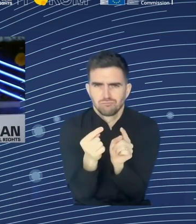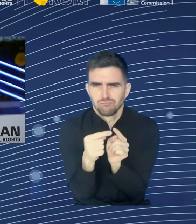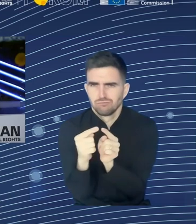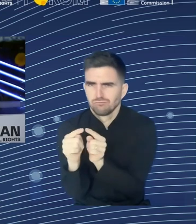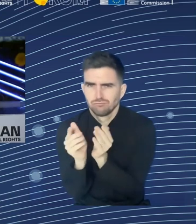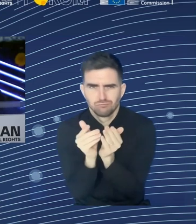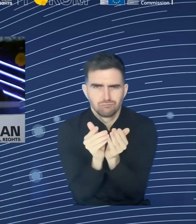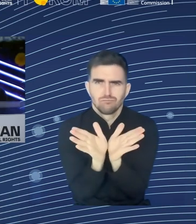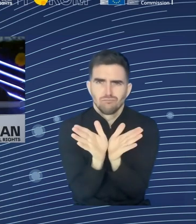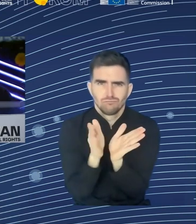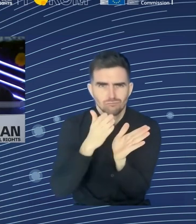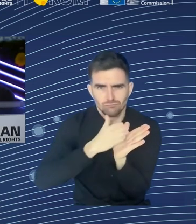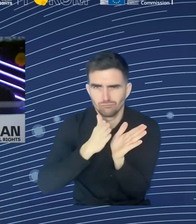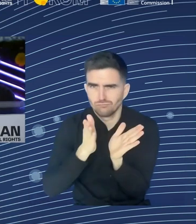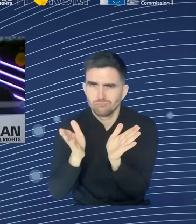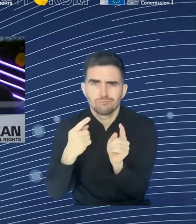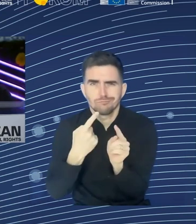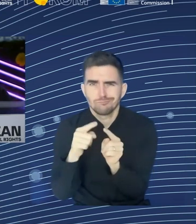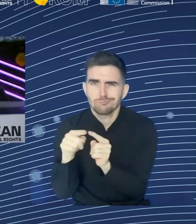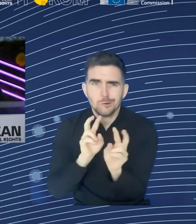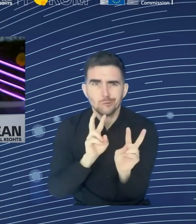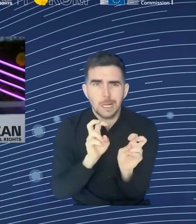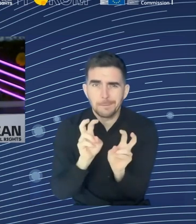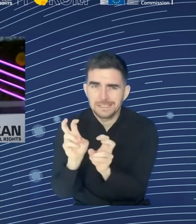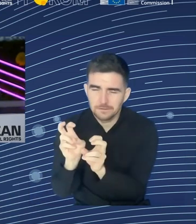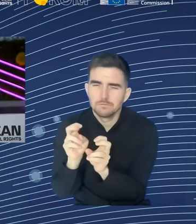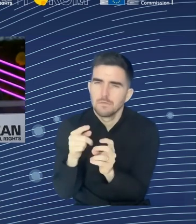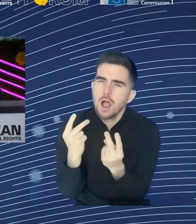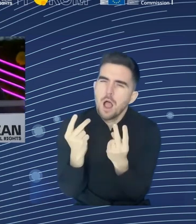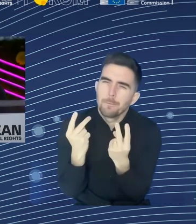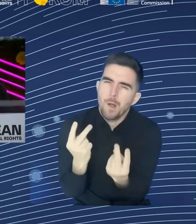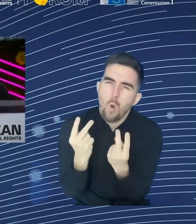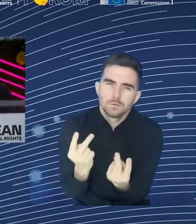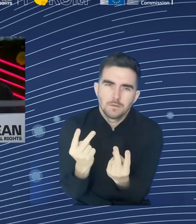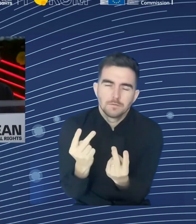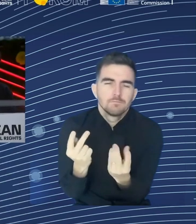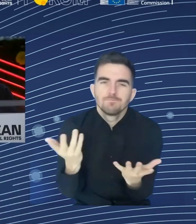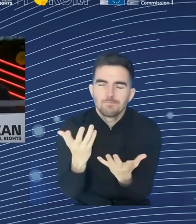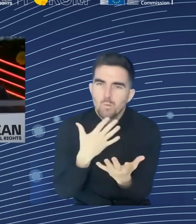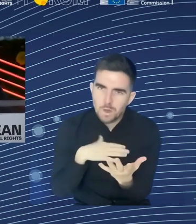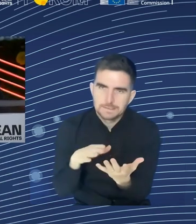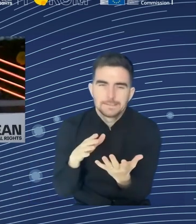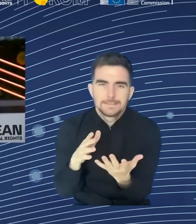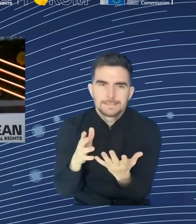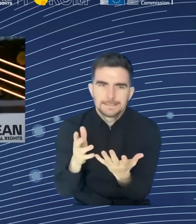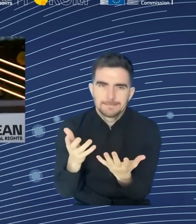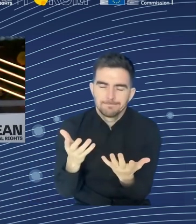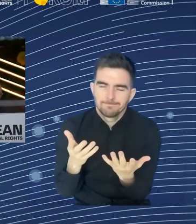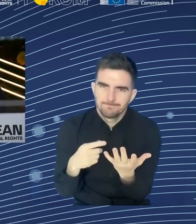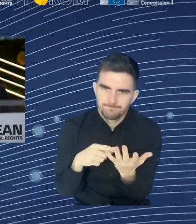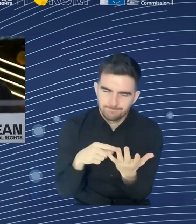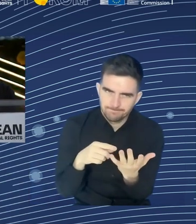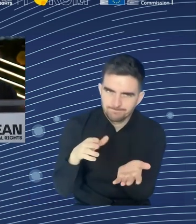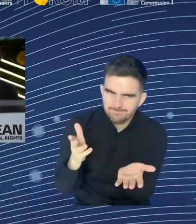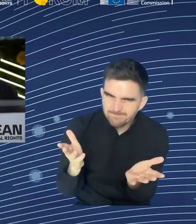for a decade. And also we hear increasingly complaints from member states, from social partners, especially